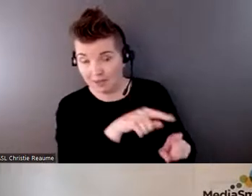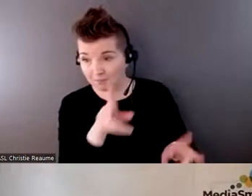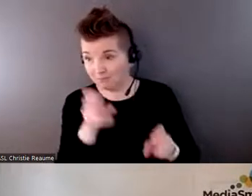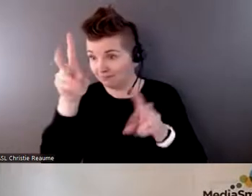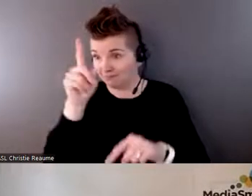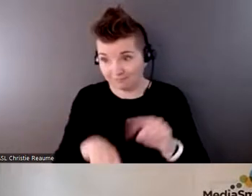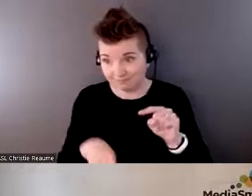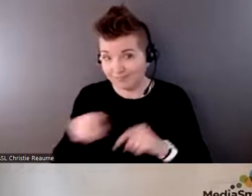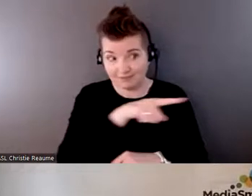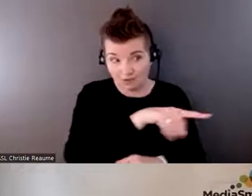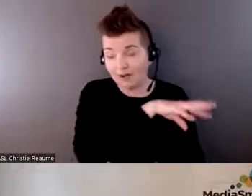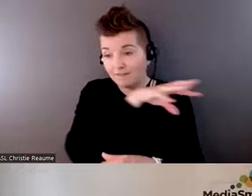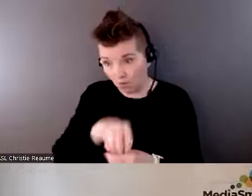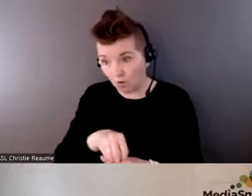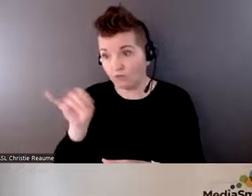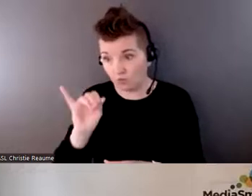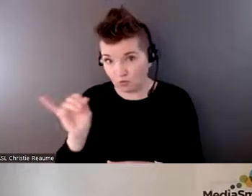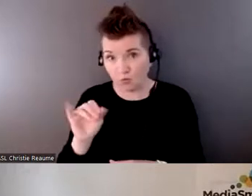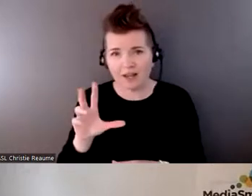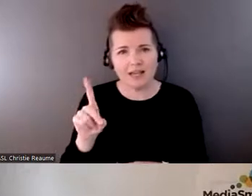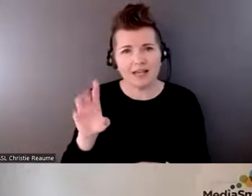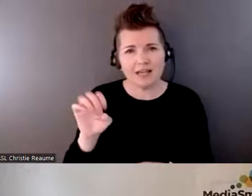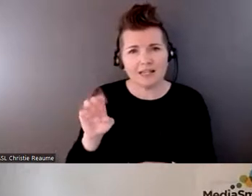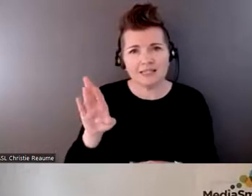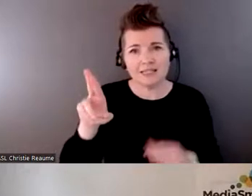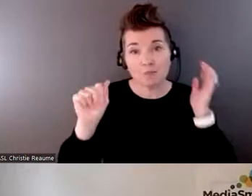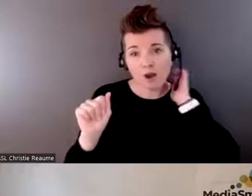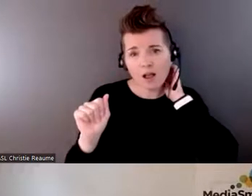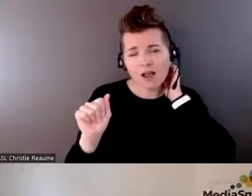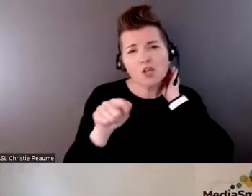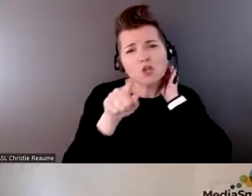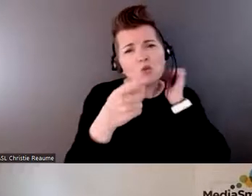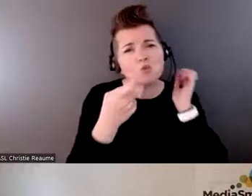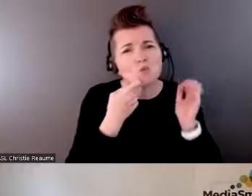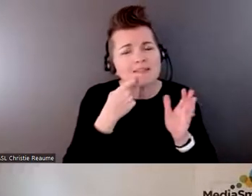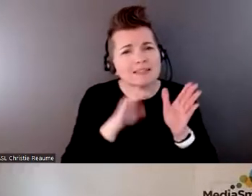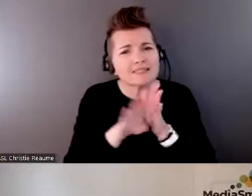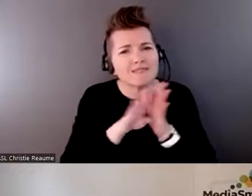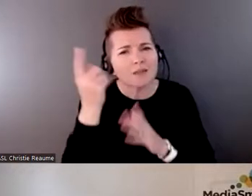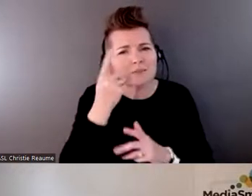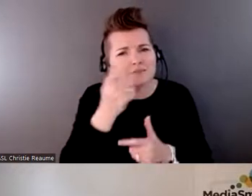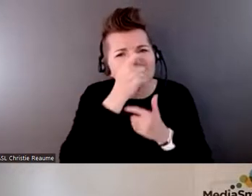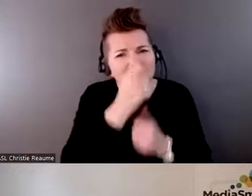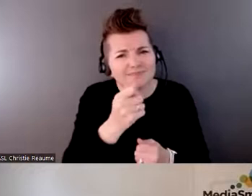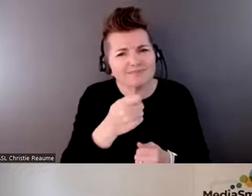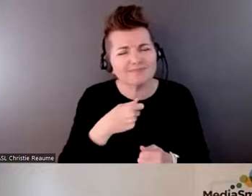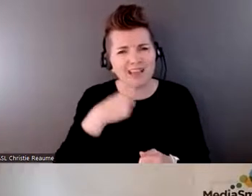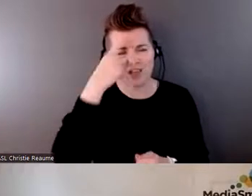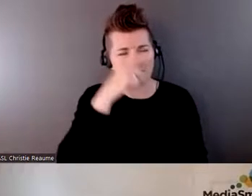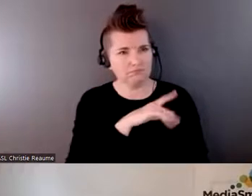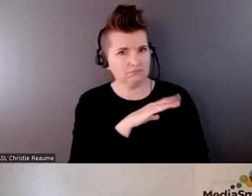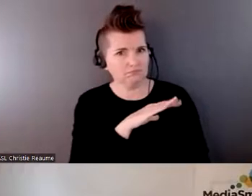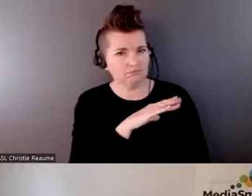just you. And I know, Deborah, recently you developed something, and I thought that was really interesting, that was focused